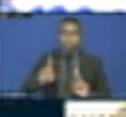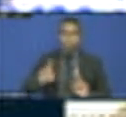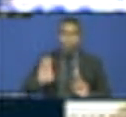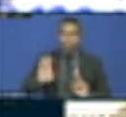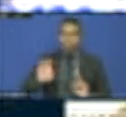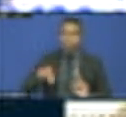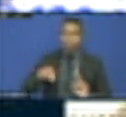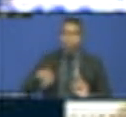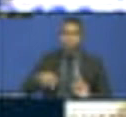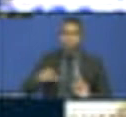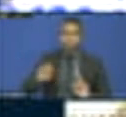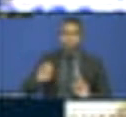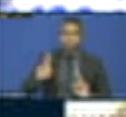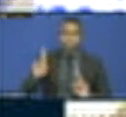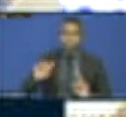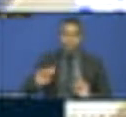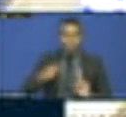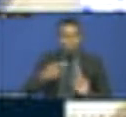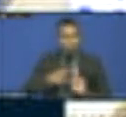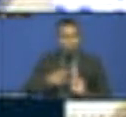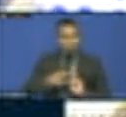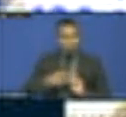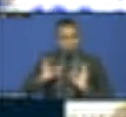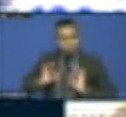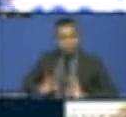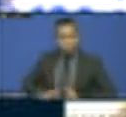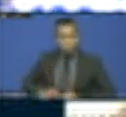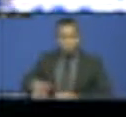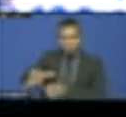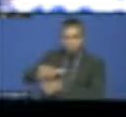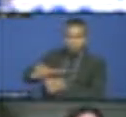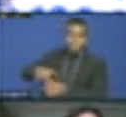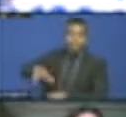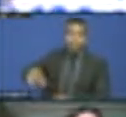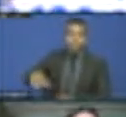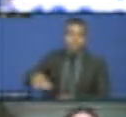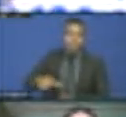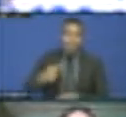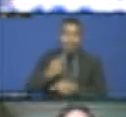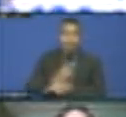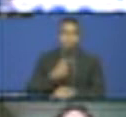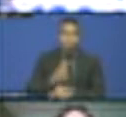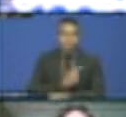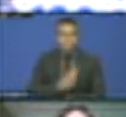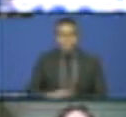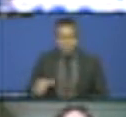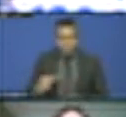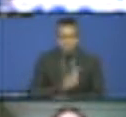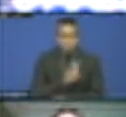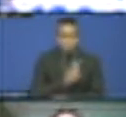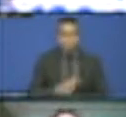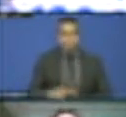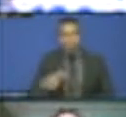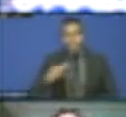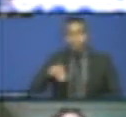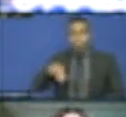happening there. Mayor Ben Souda, Kianifing is one of the eight local government areas in the Gambia. The municipality